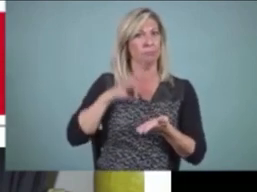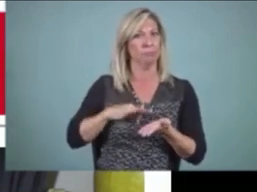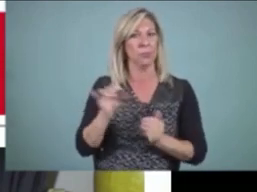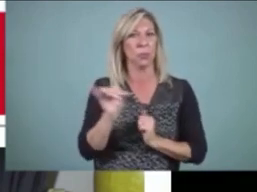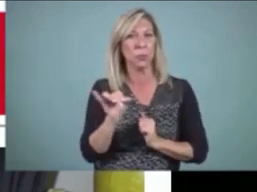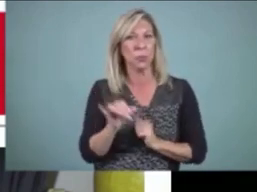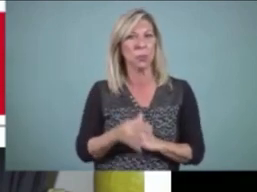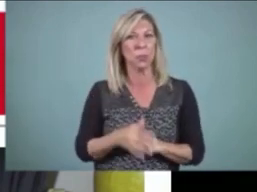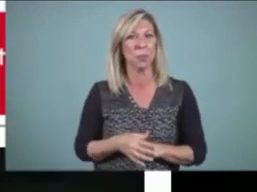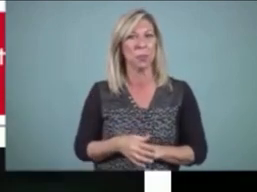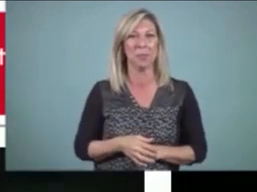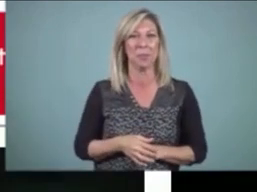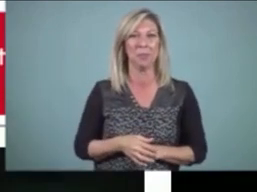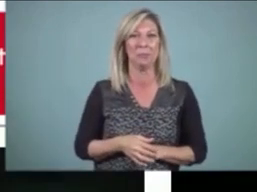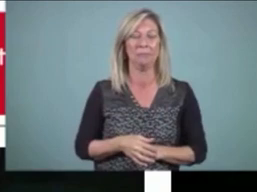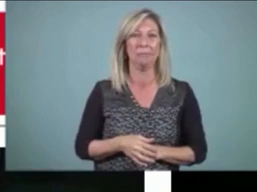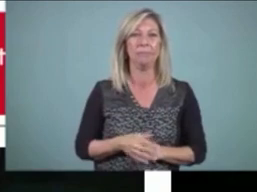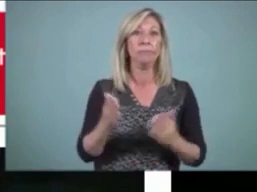Next slide, please.